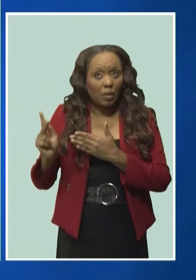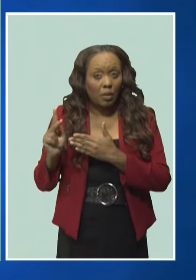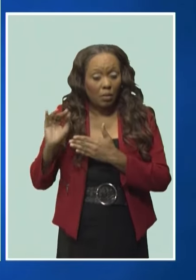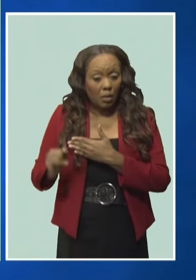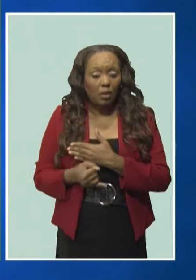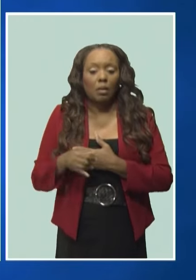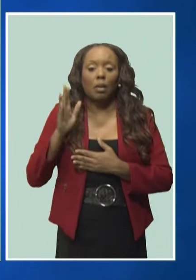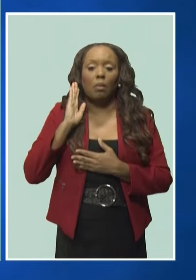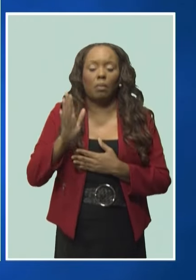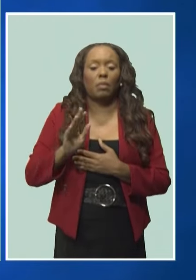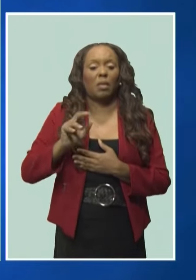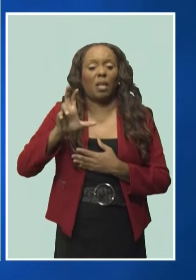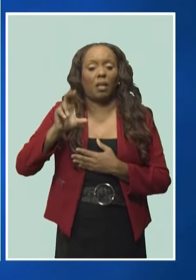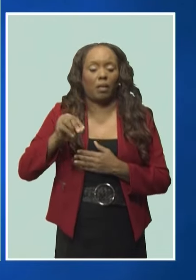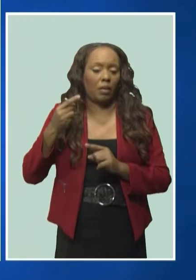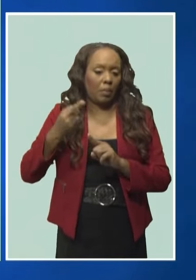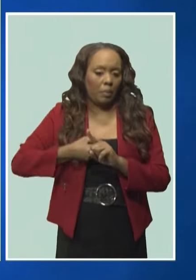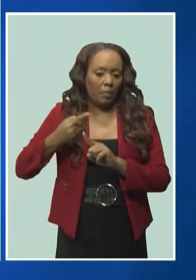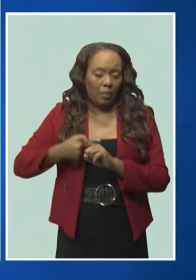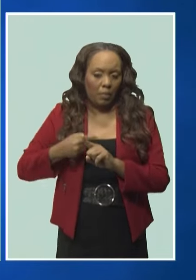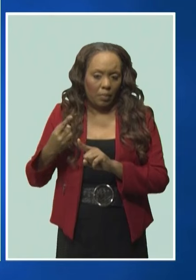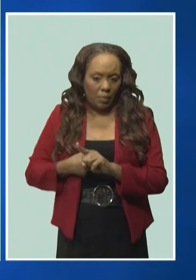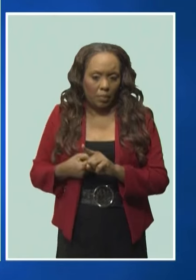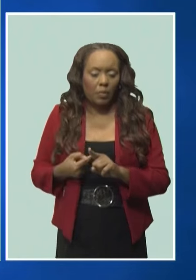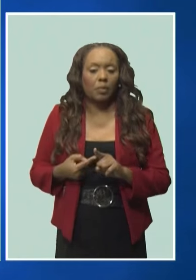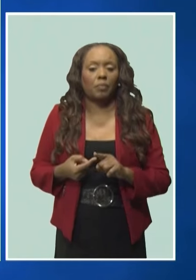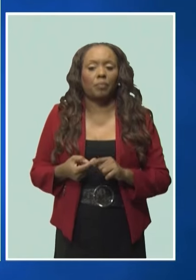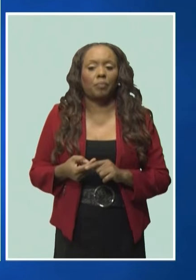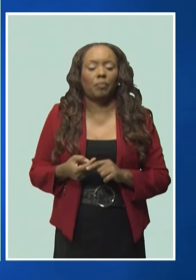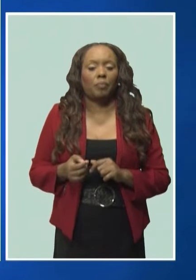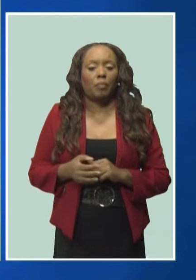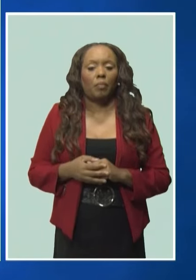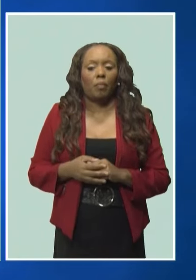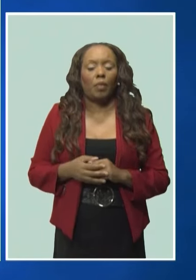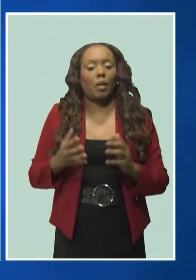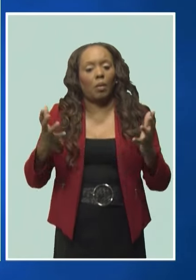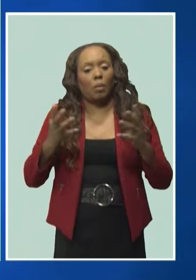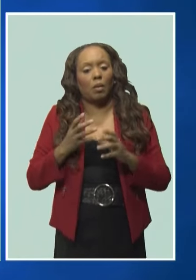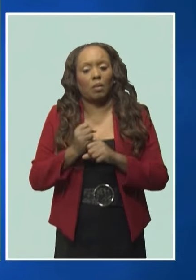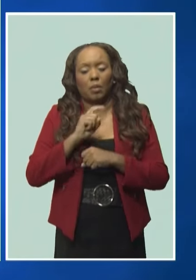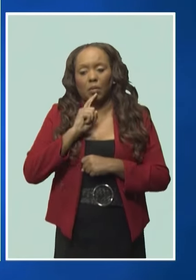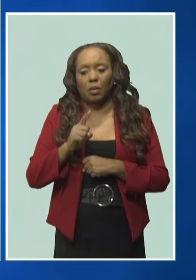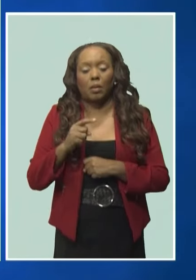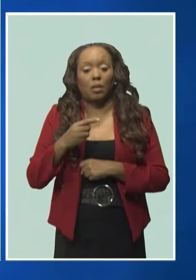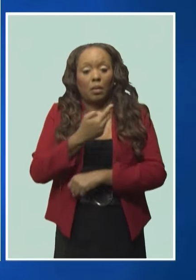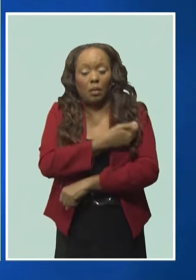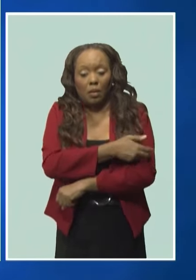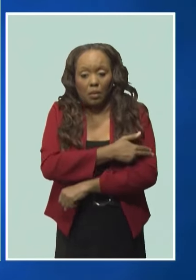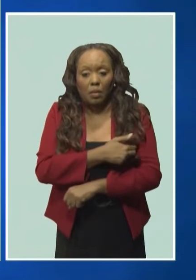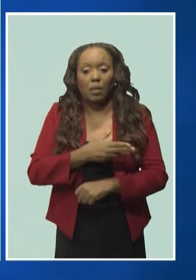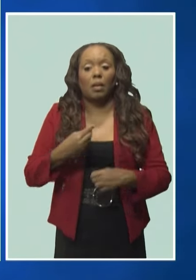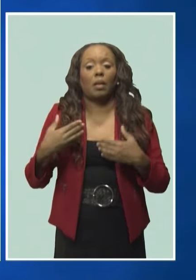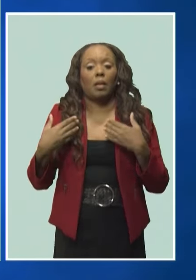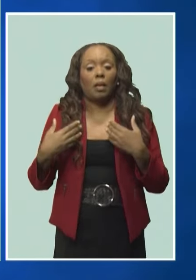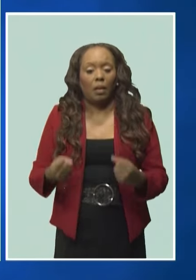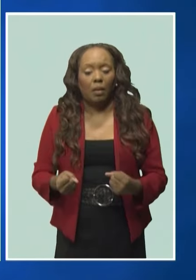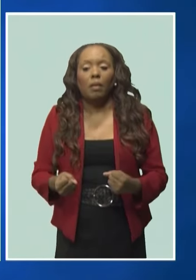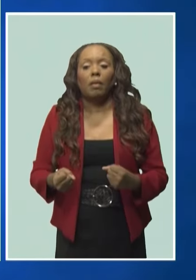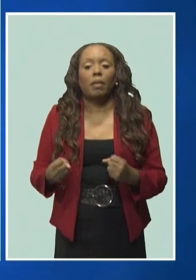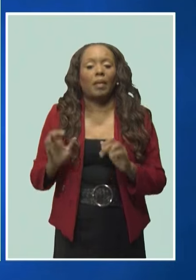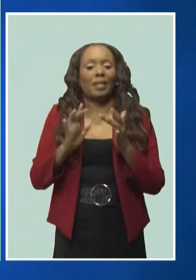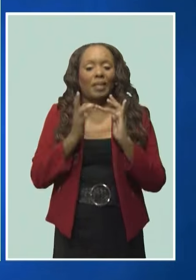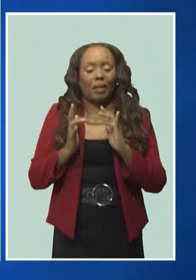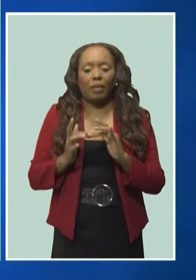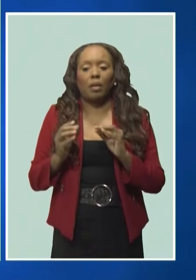-month project, is really designed to get us to the stage where the QEH and the rest of the health network is performing at a far